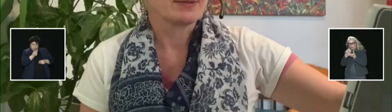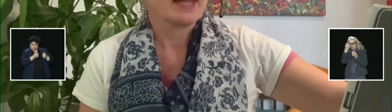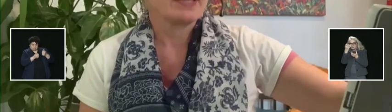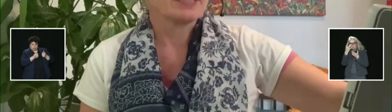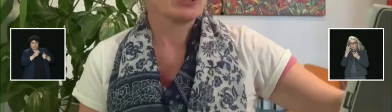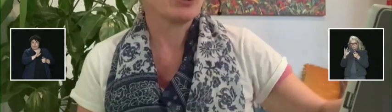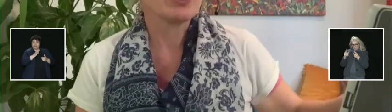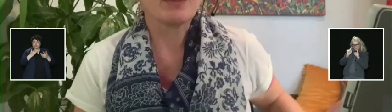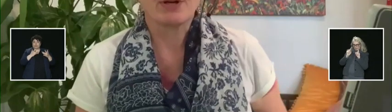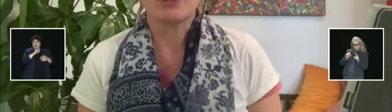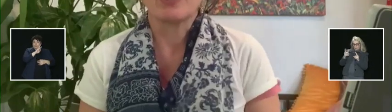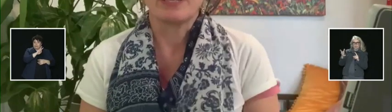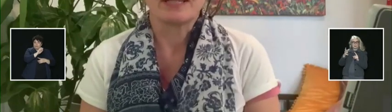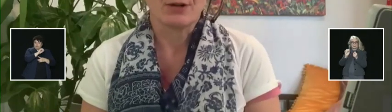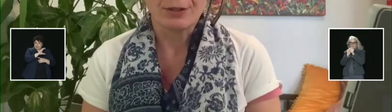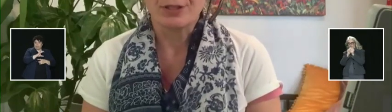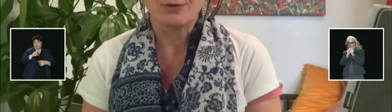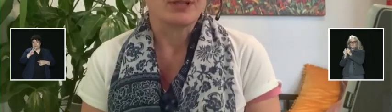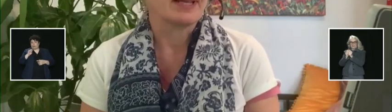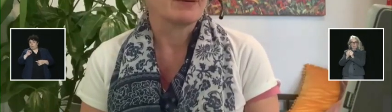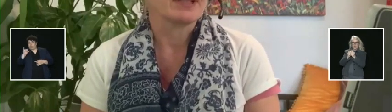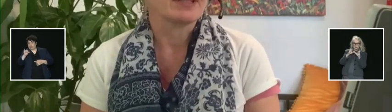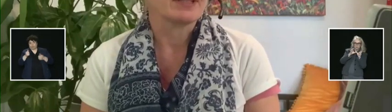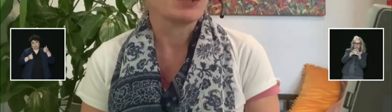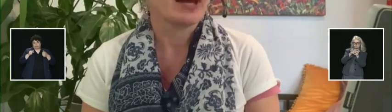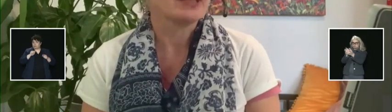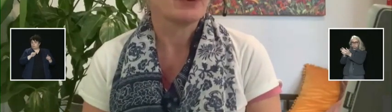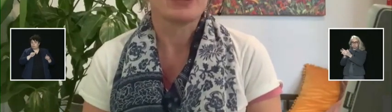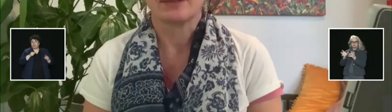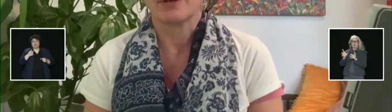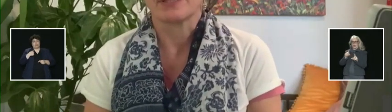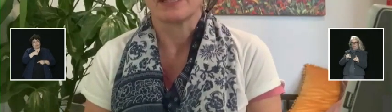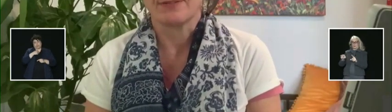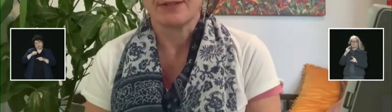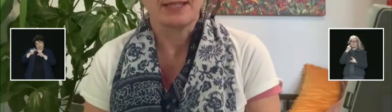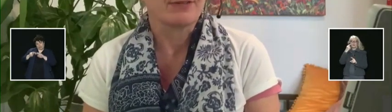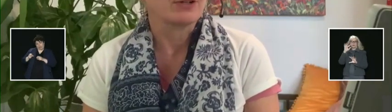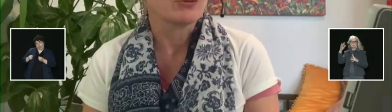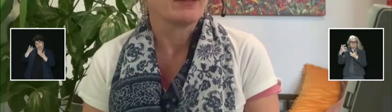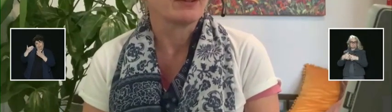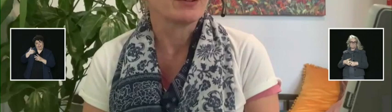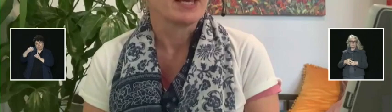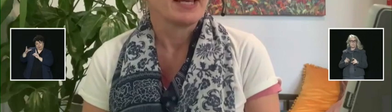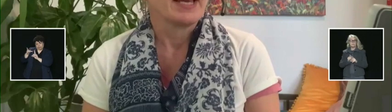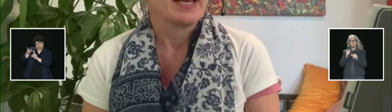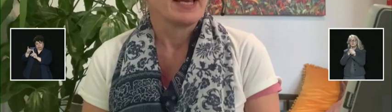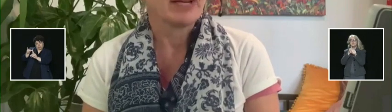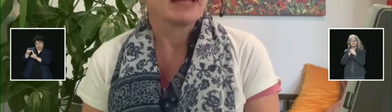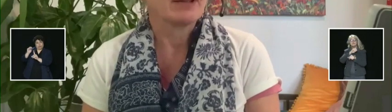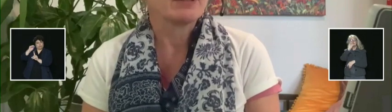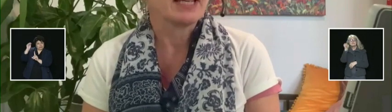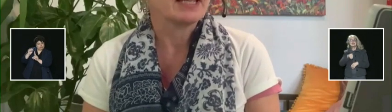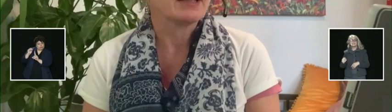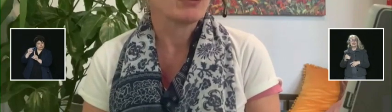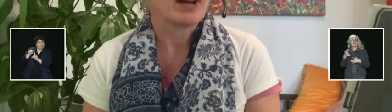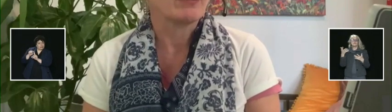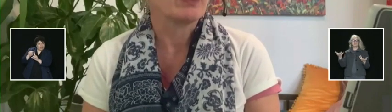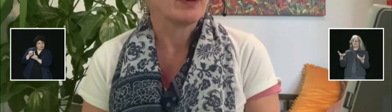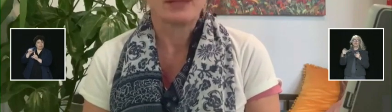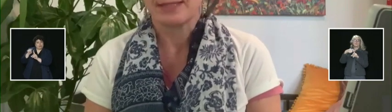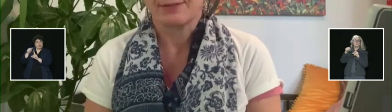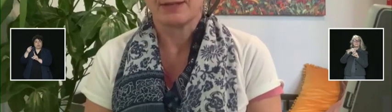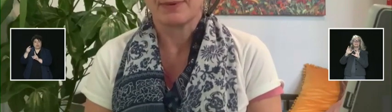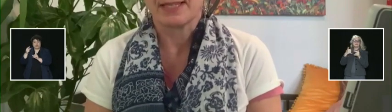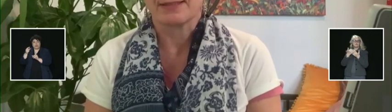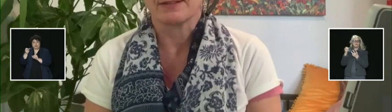interest. And this close monitoring has also allowed us to track the percent positivity of all travellers and break down data of